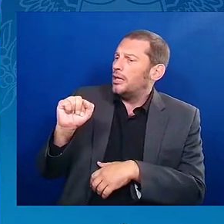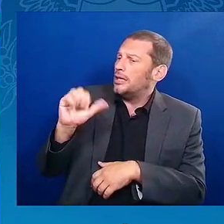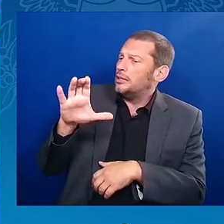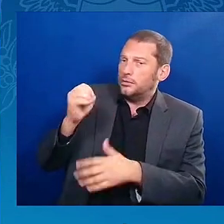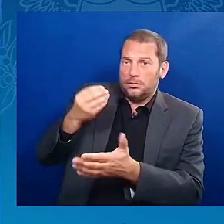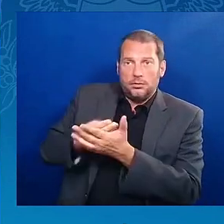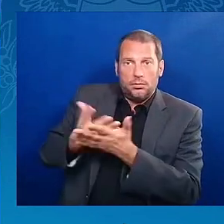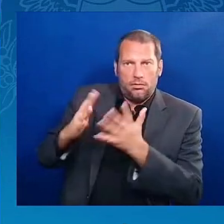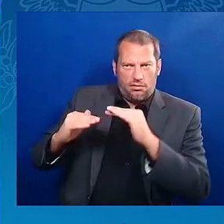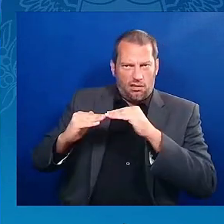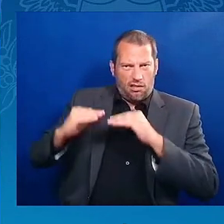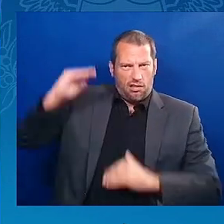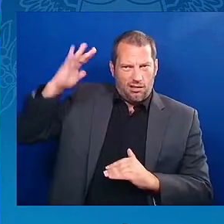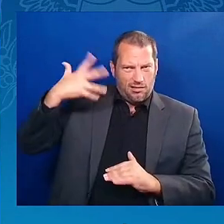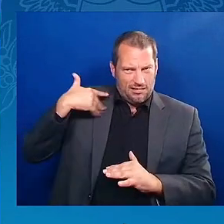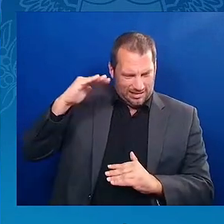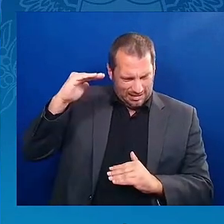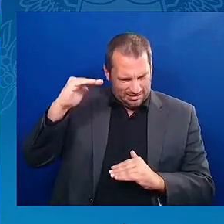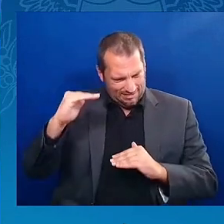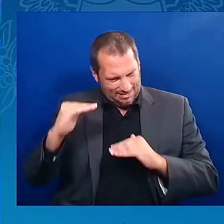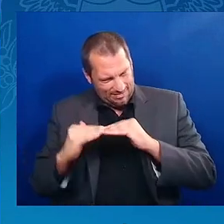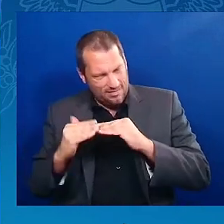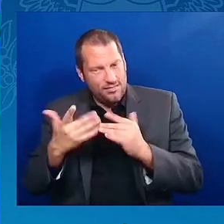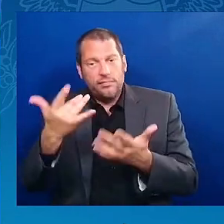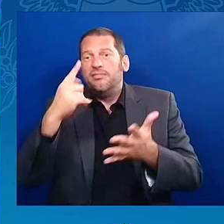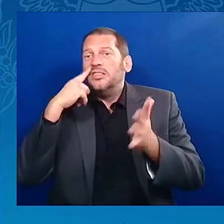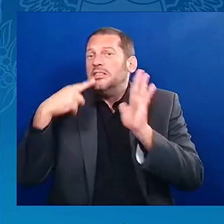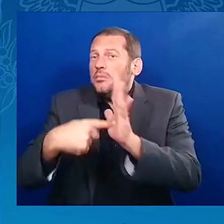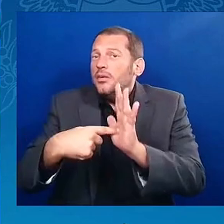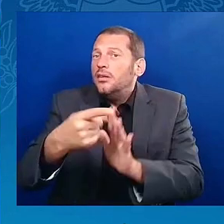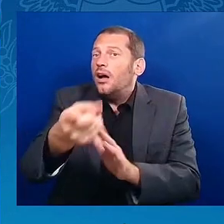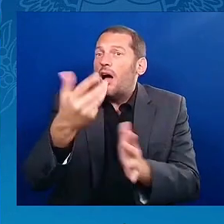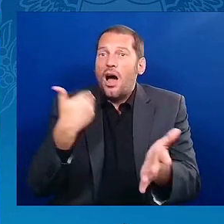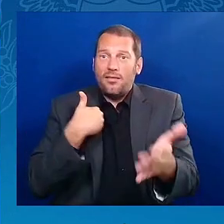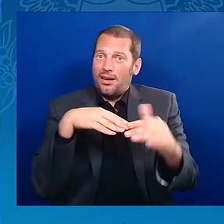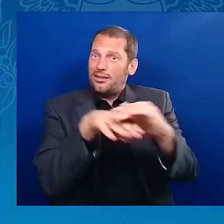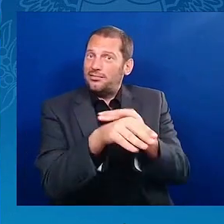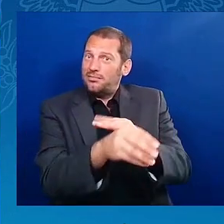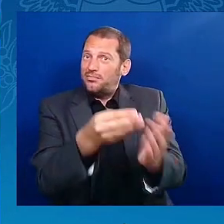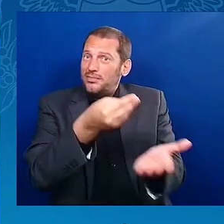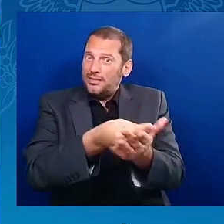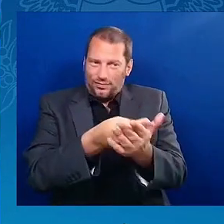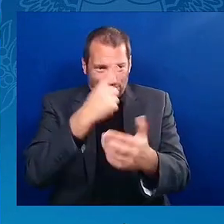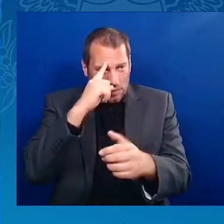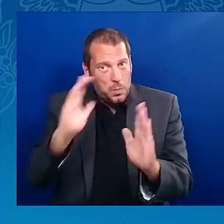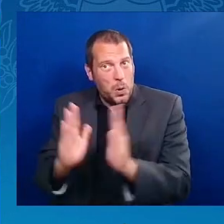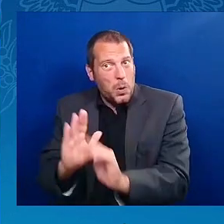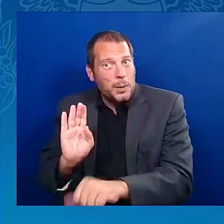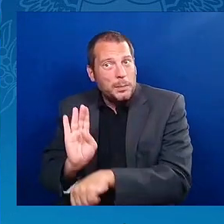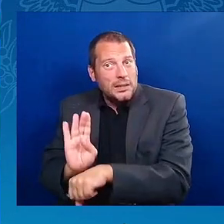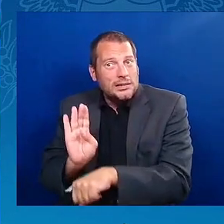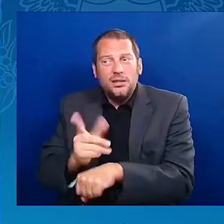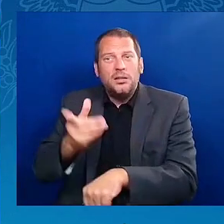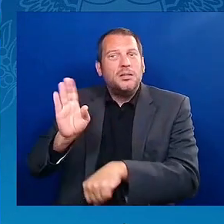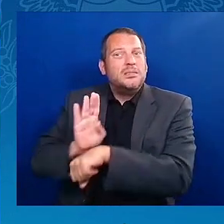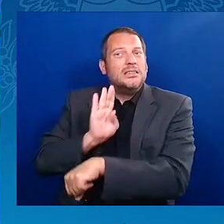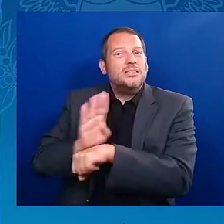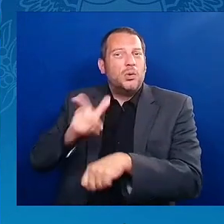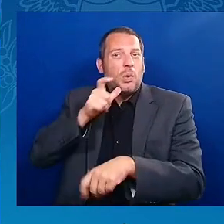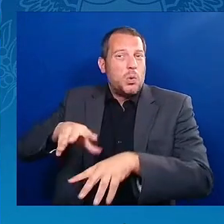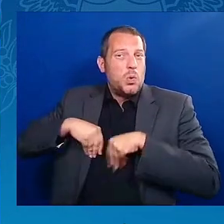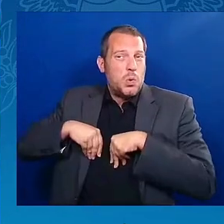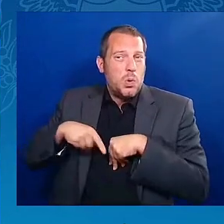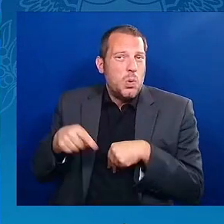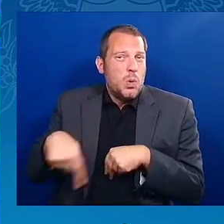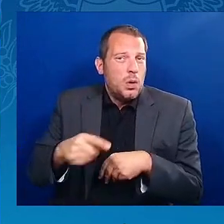entrepreneurs, what it means in terms of housing discrimination, and the work that we need to do and will continue to do to